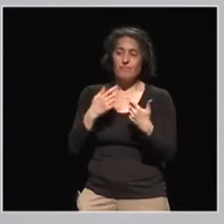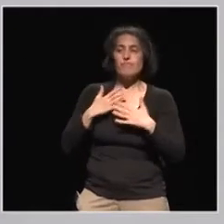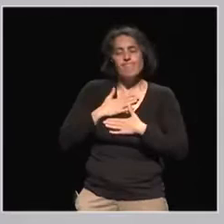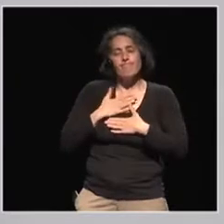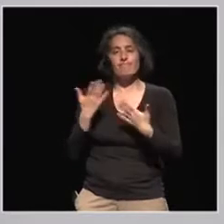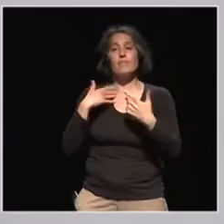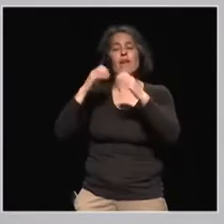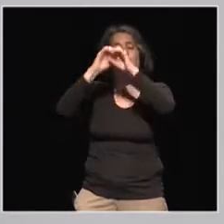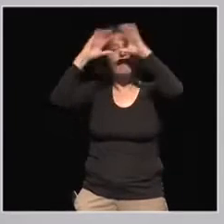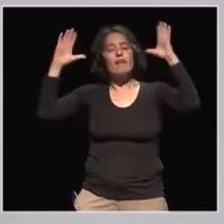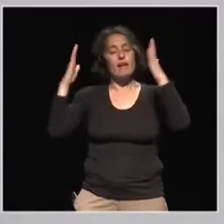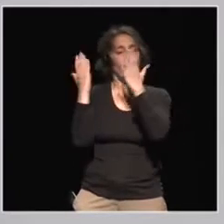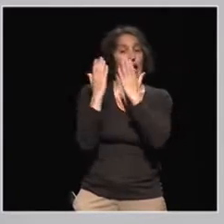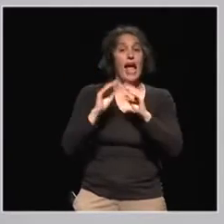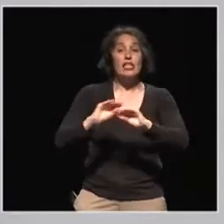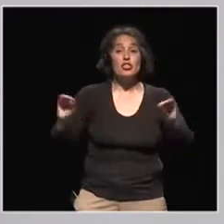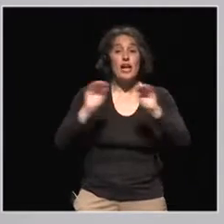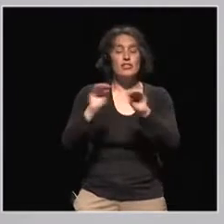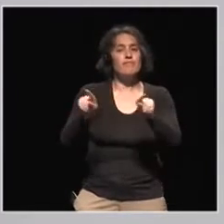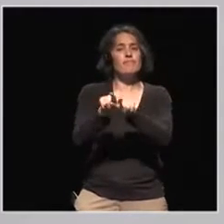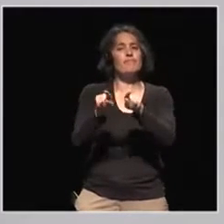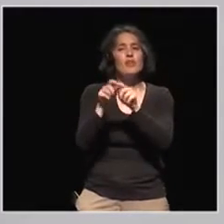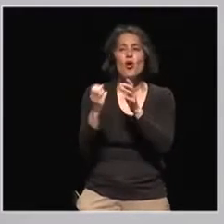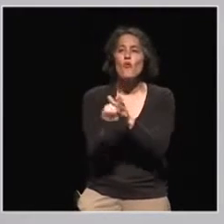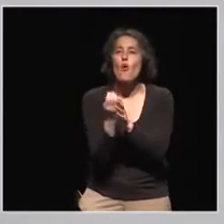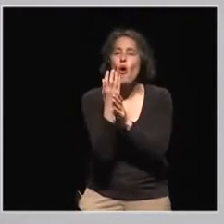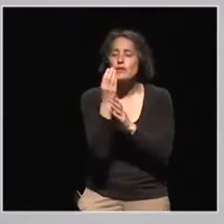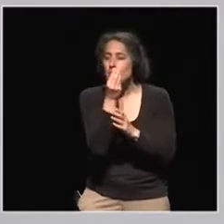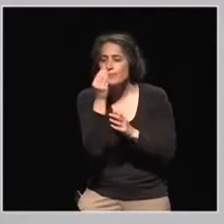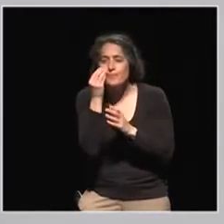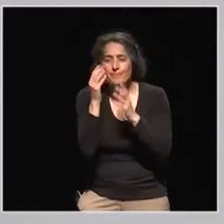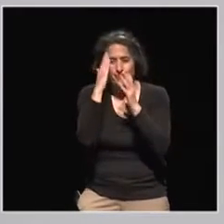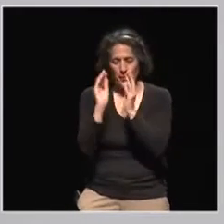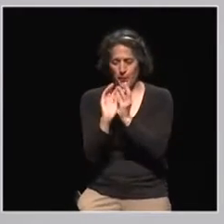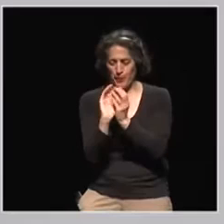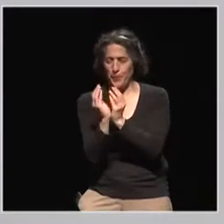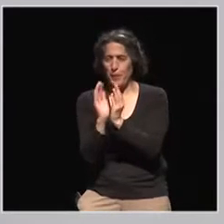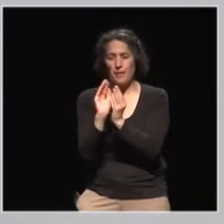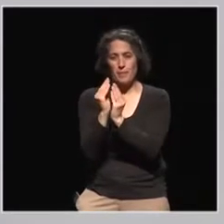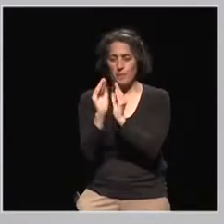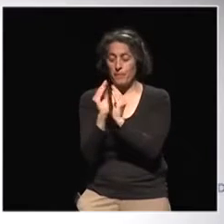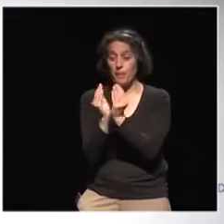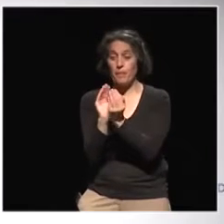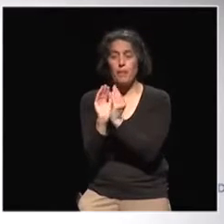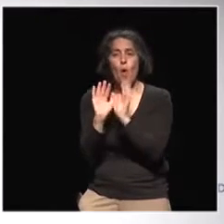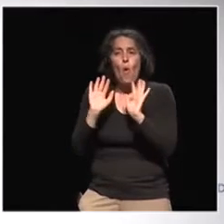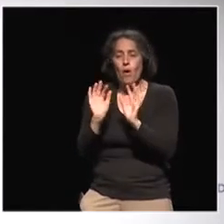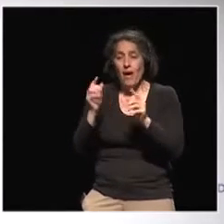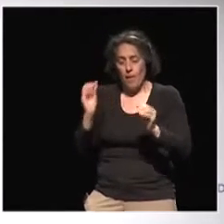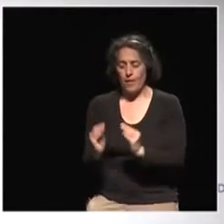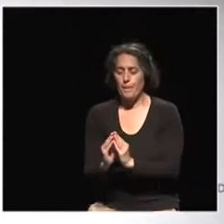education as a rose garden. Roses have beautiful buds, but they need tender care,